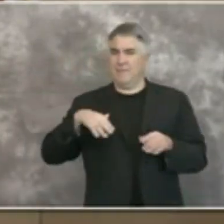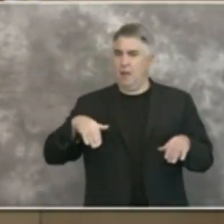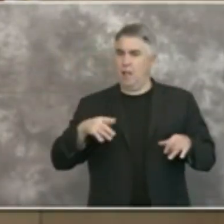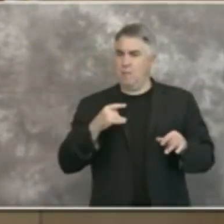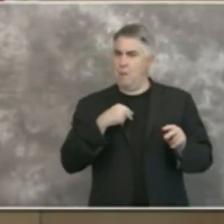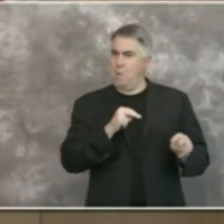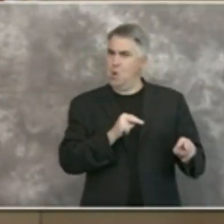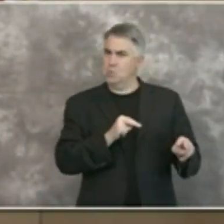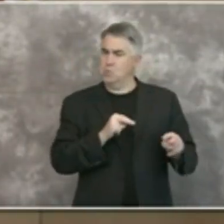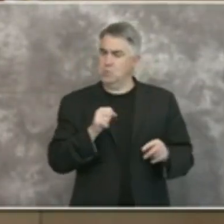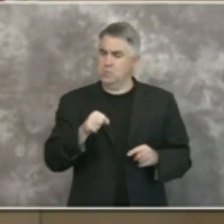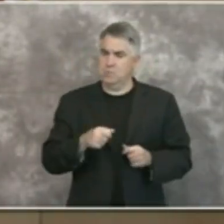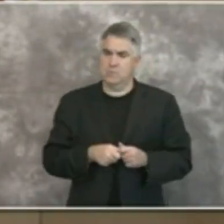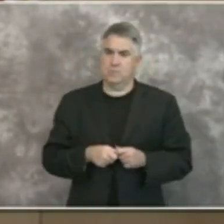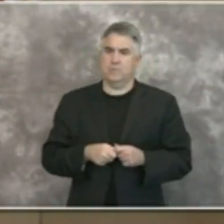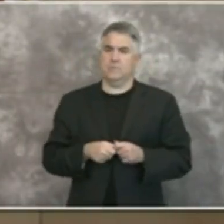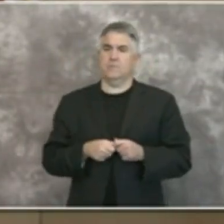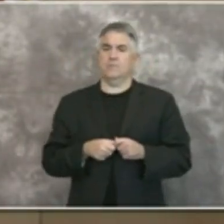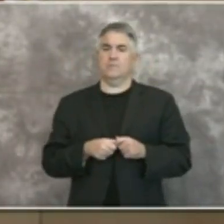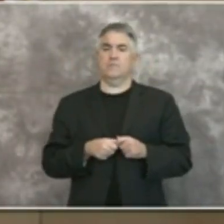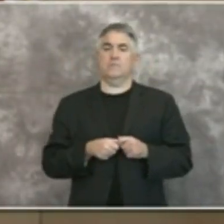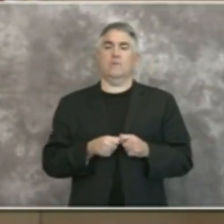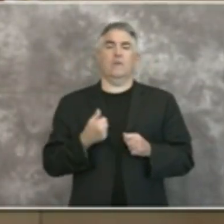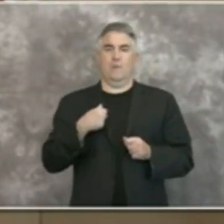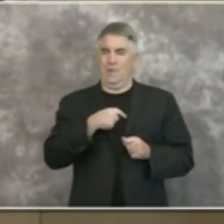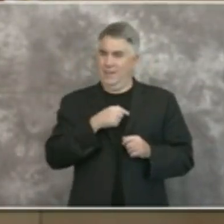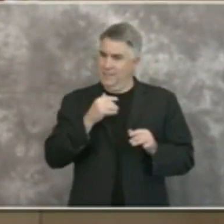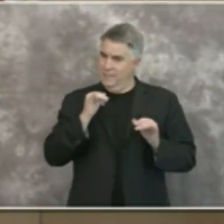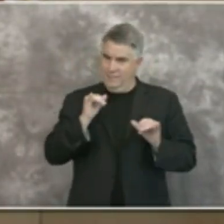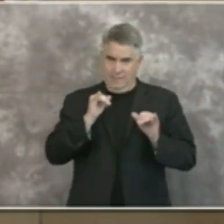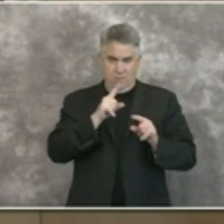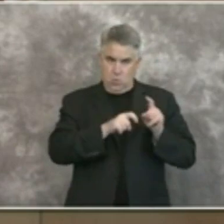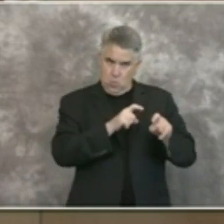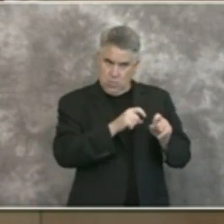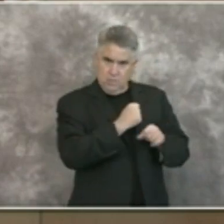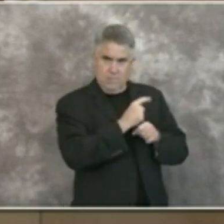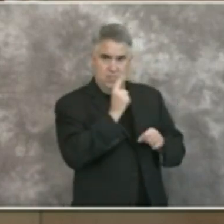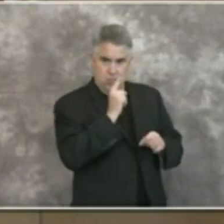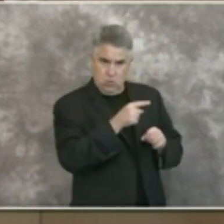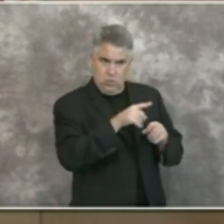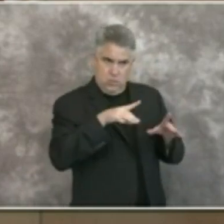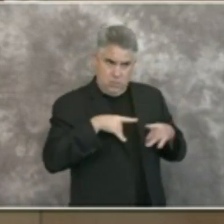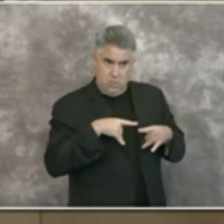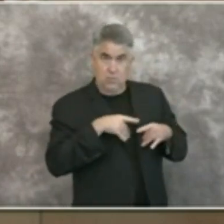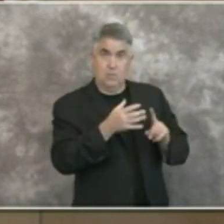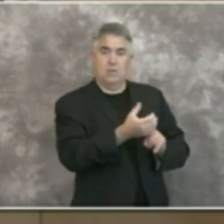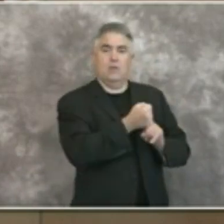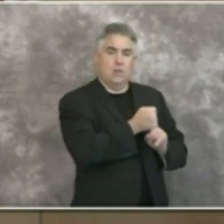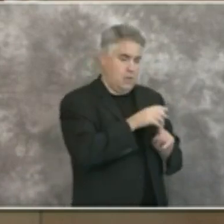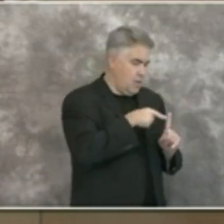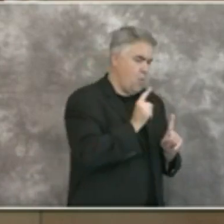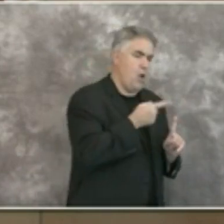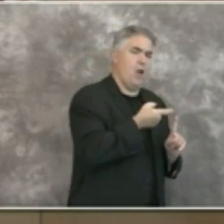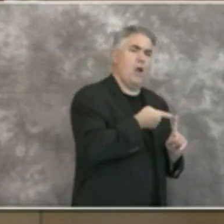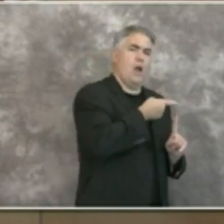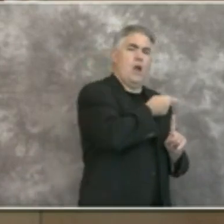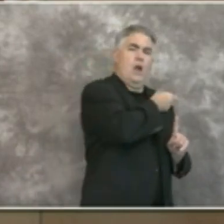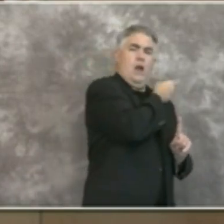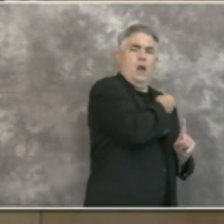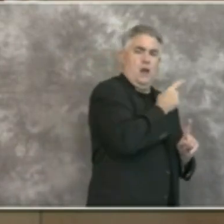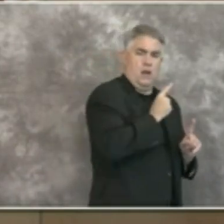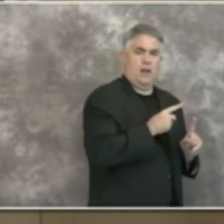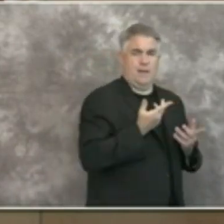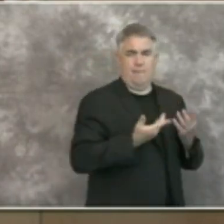stated we ask questions as new cases are are now occurring so that we can potentially